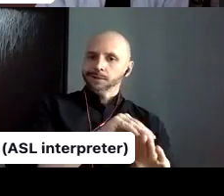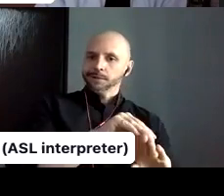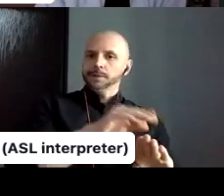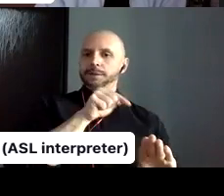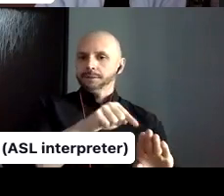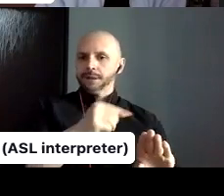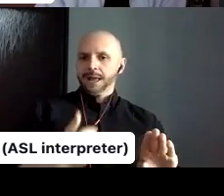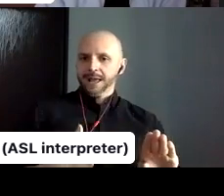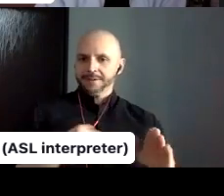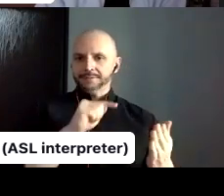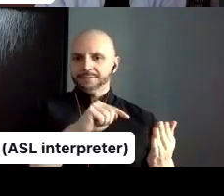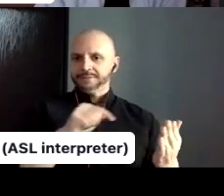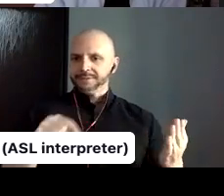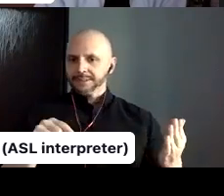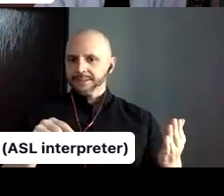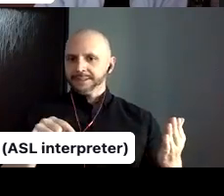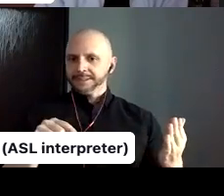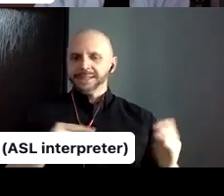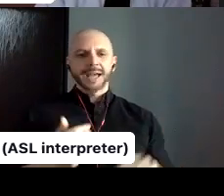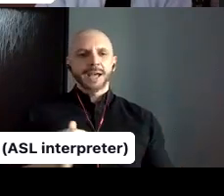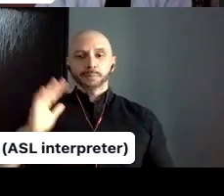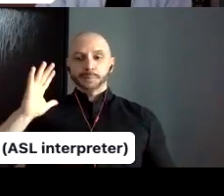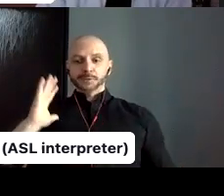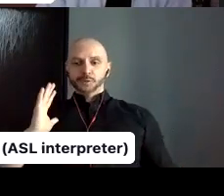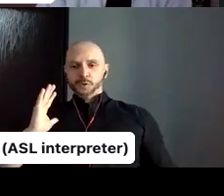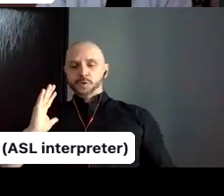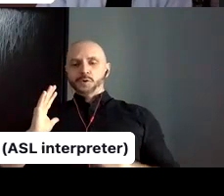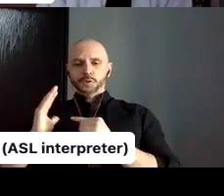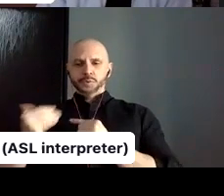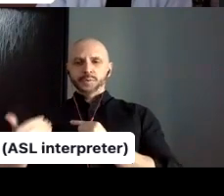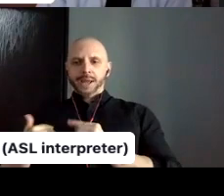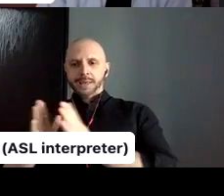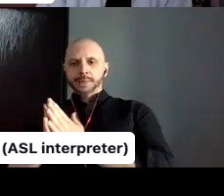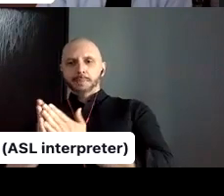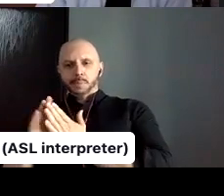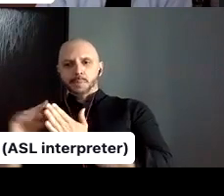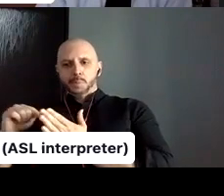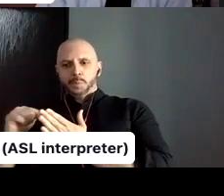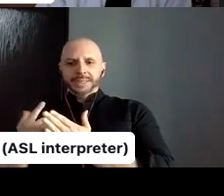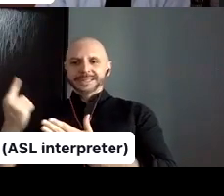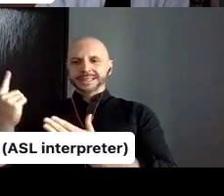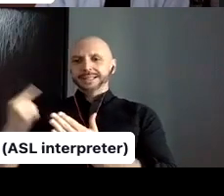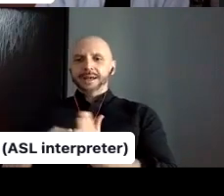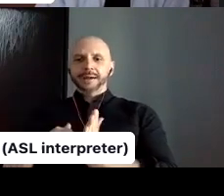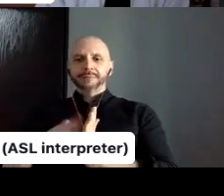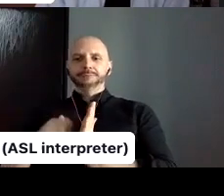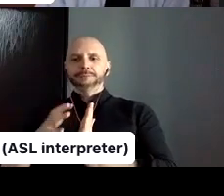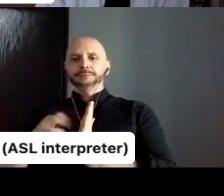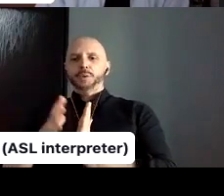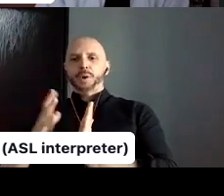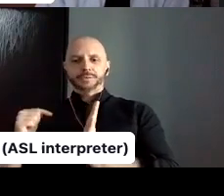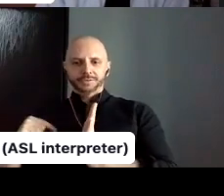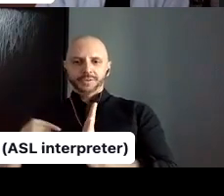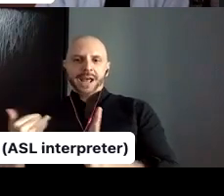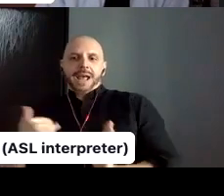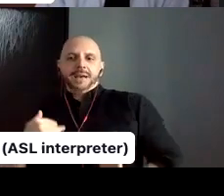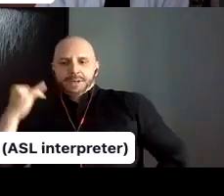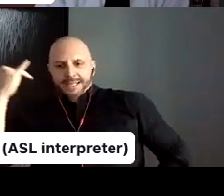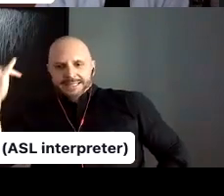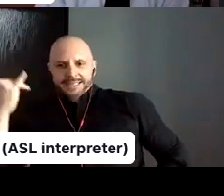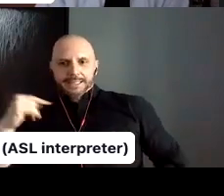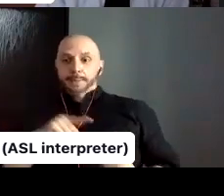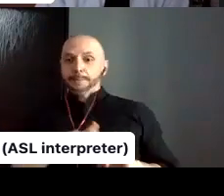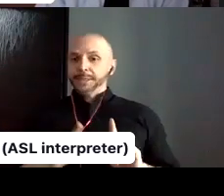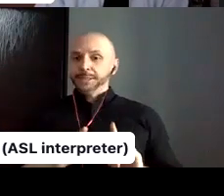dummy or, you know, something to build further on, but I think there wasn't no content yet to re